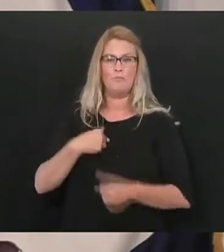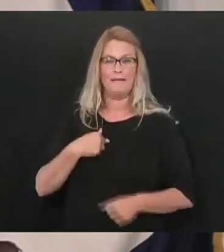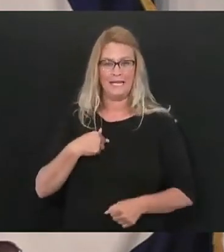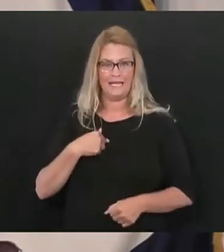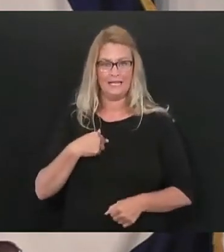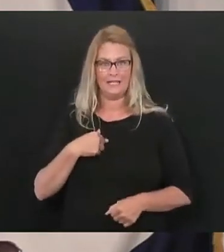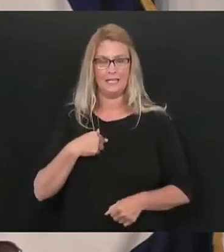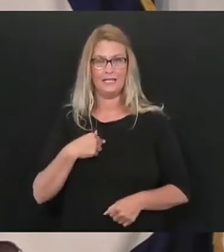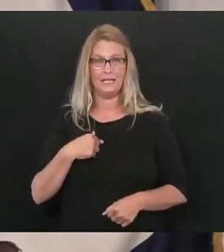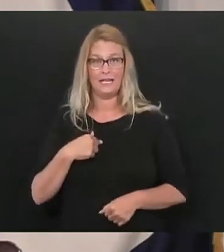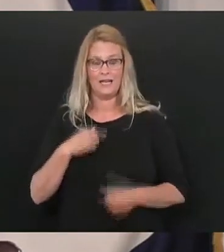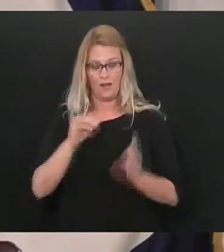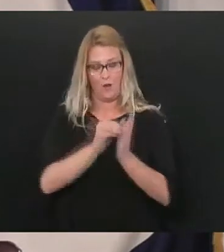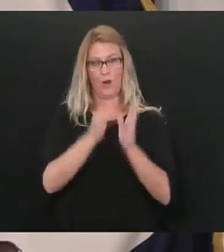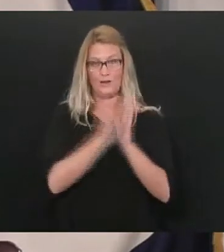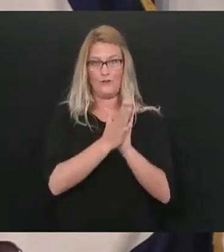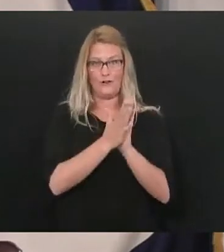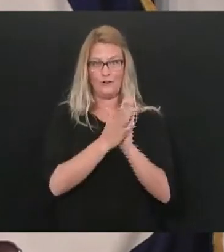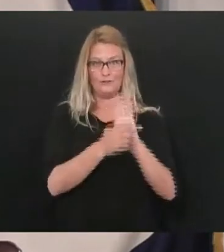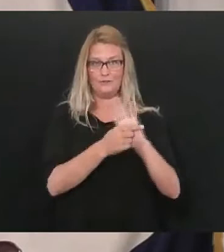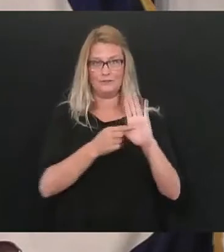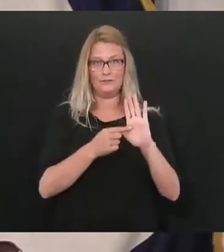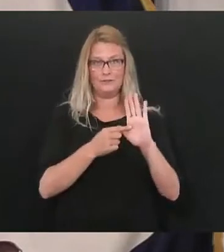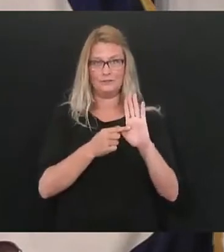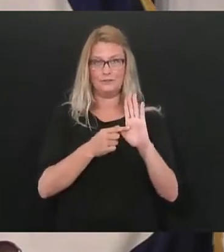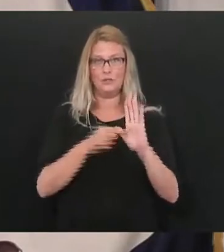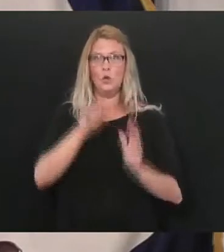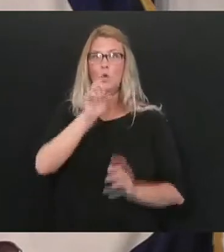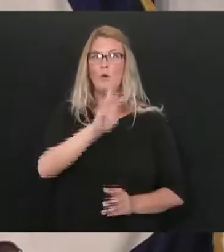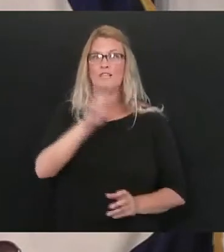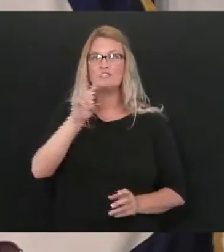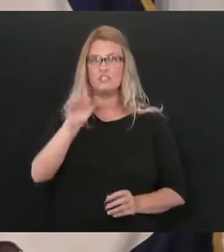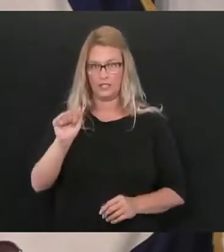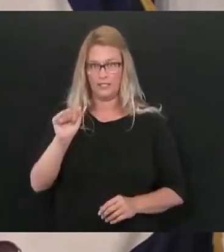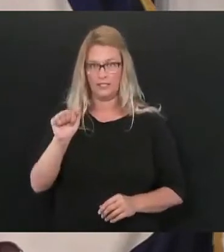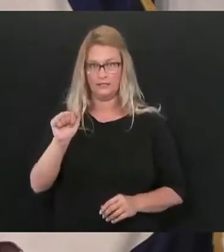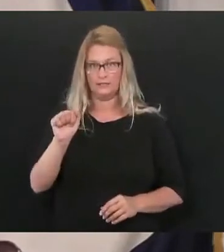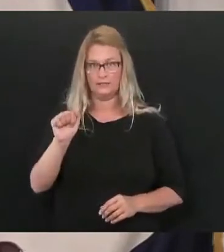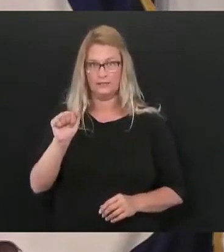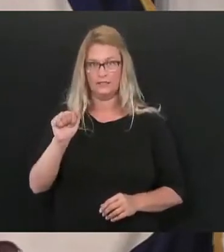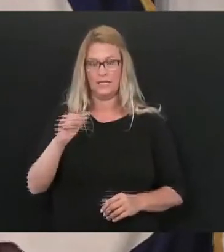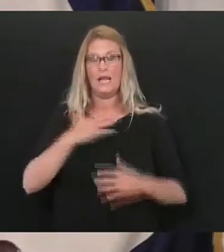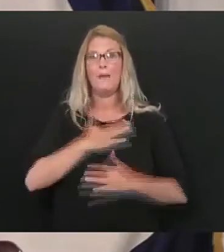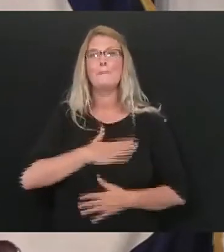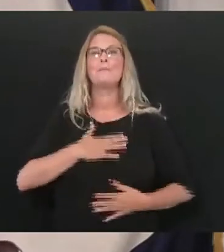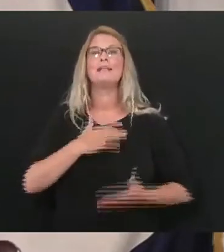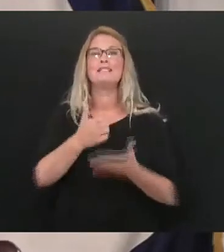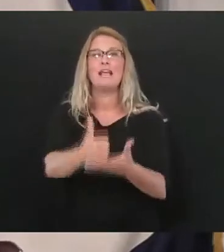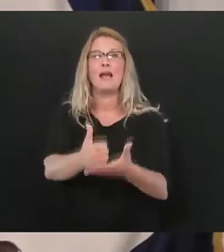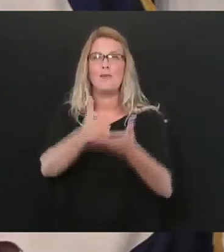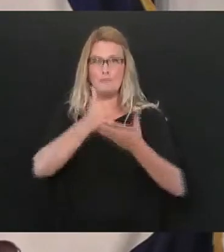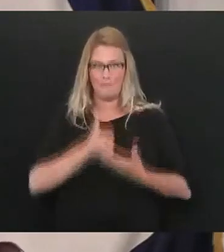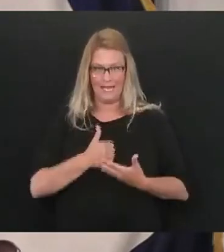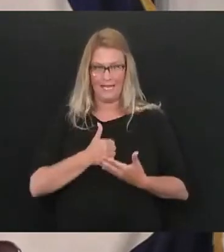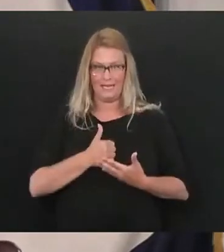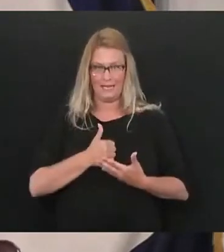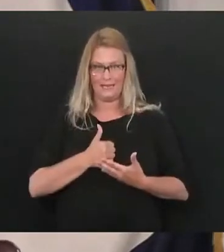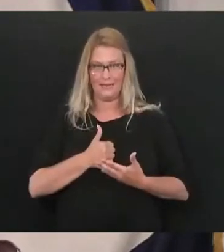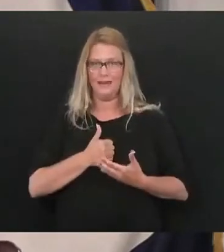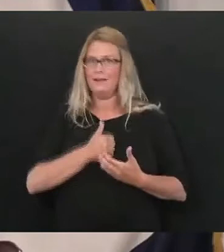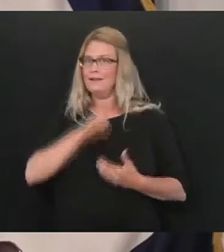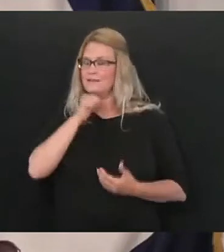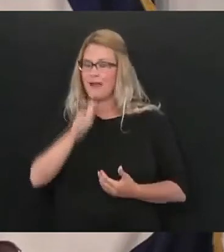what I mean by that is West Virginia you know please help me not have to